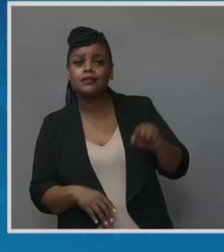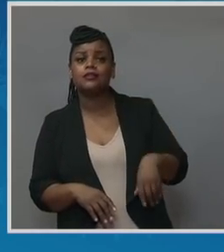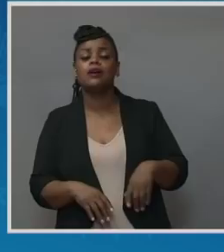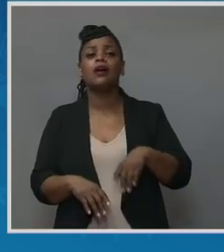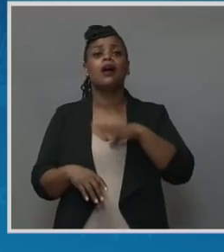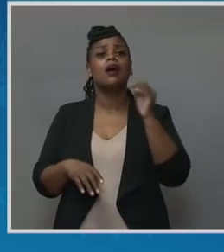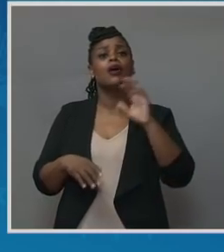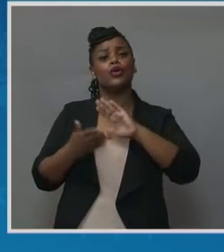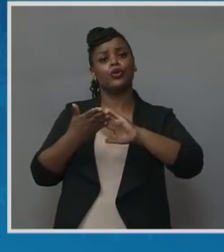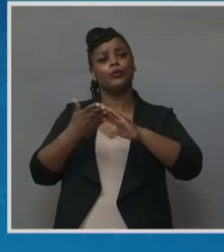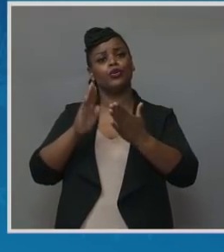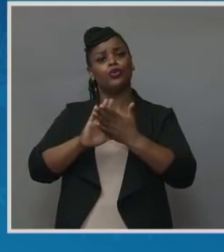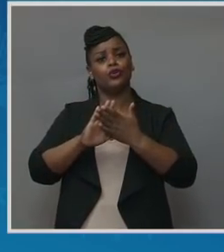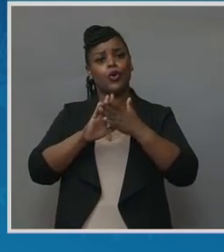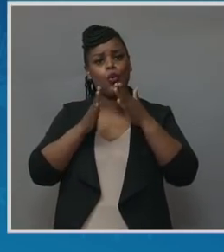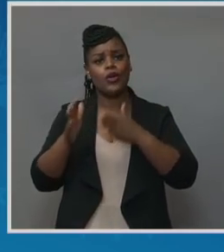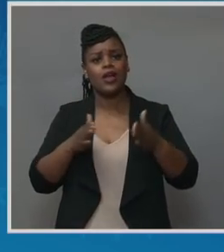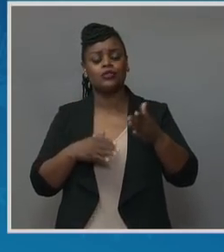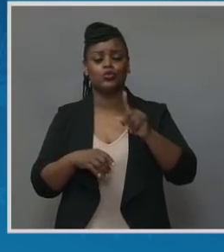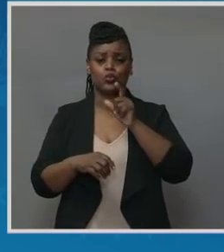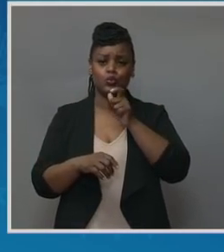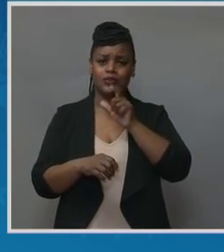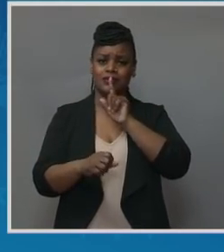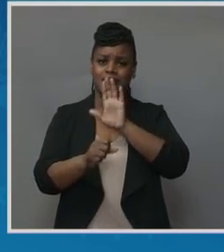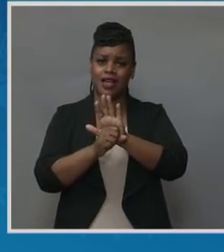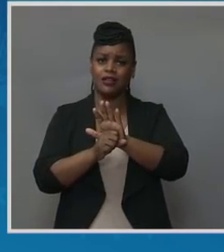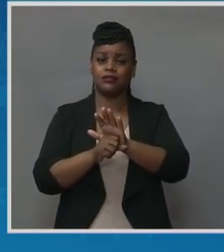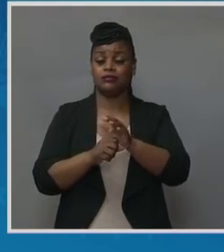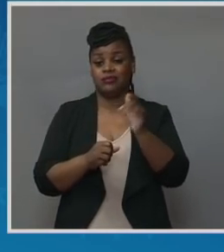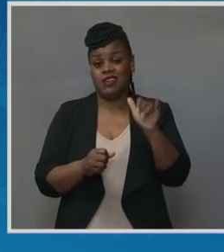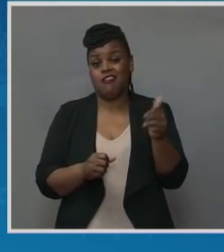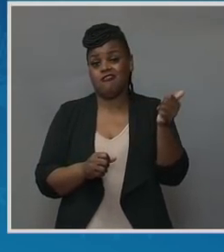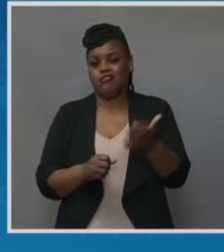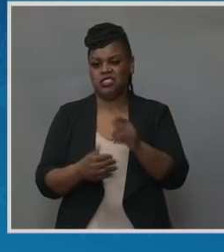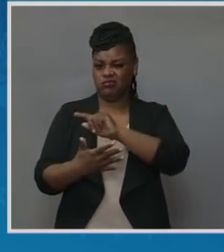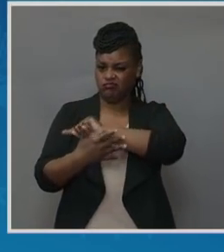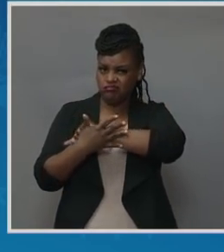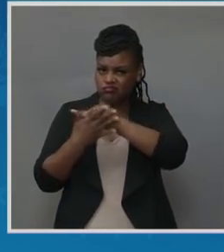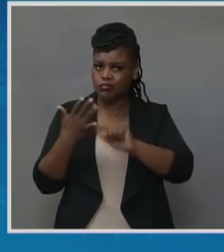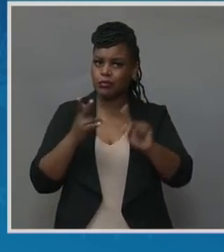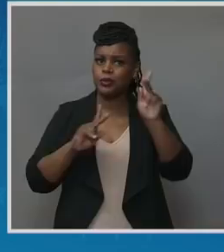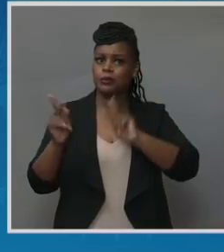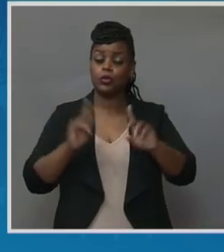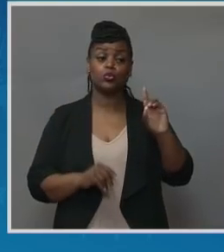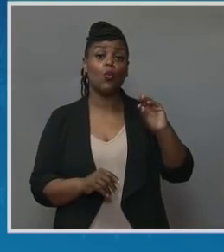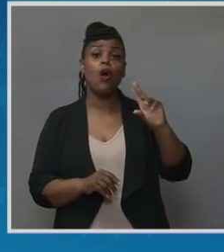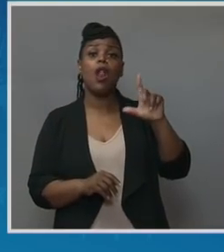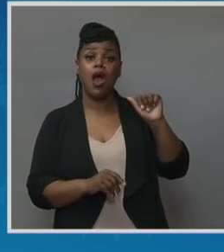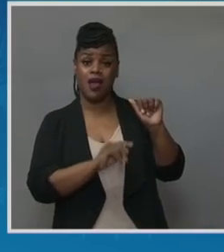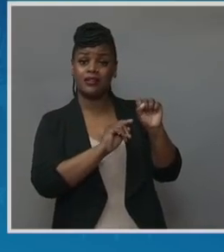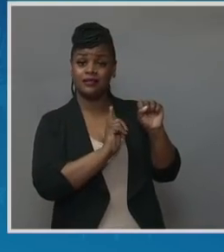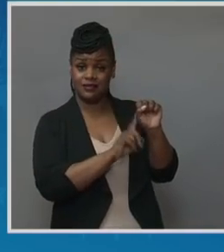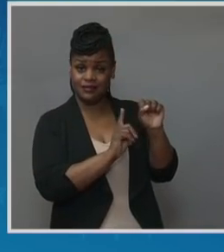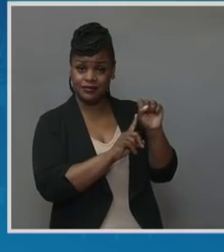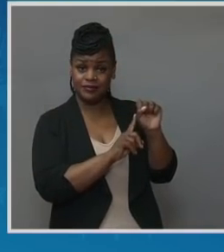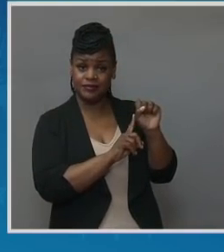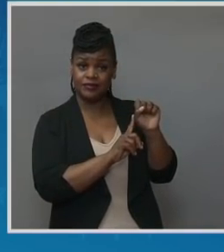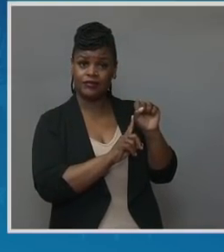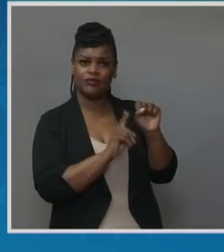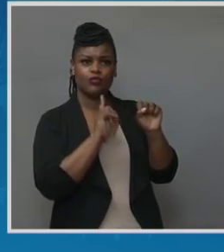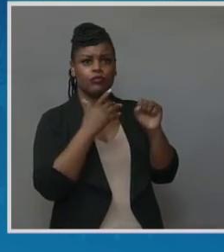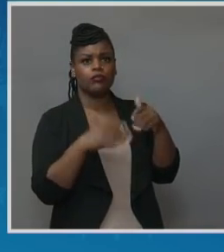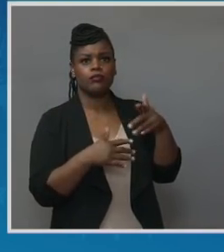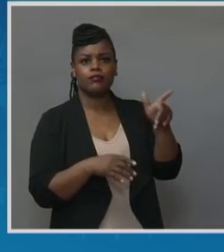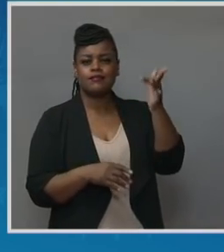have dedicated themselves to this cause. And I just do want to say a point about doulas. Because I do believe that doulas are some of the smartest